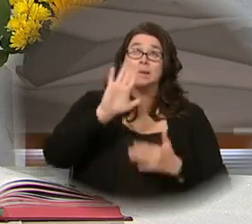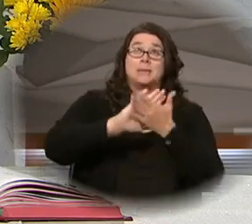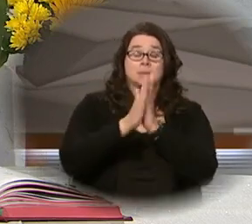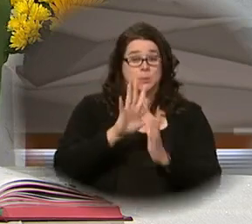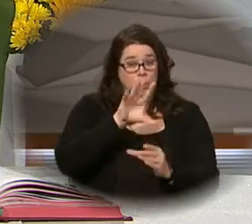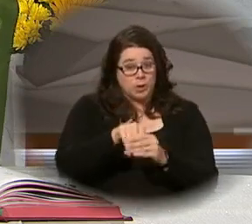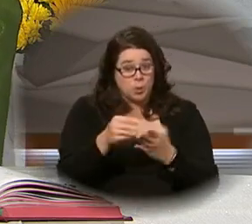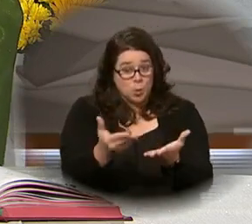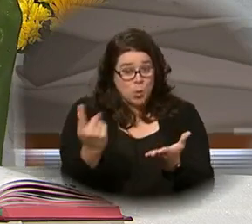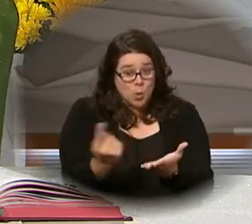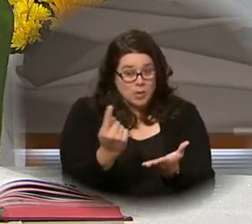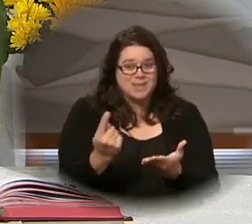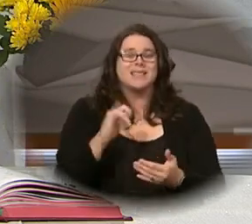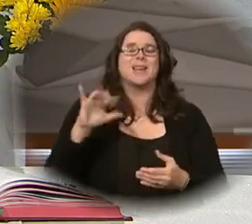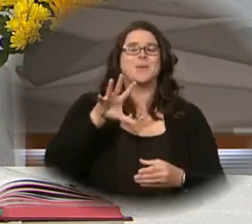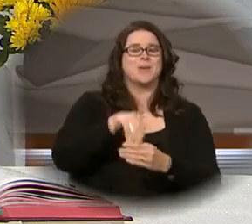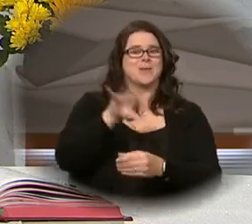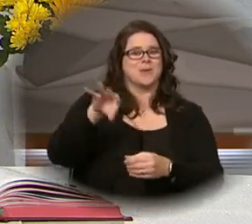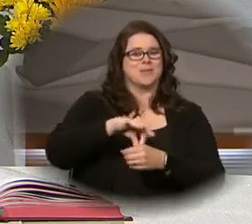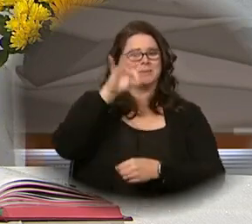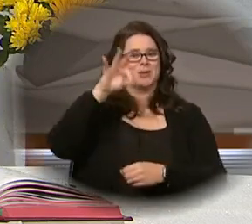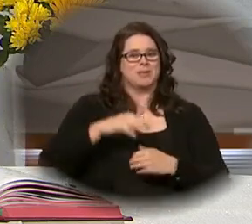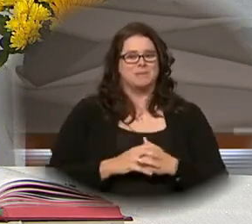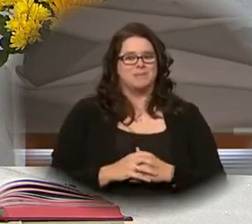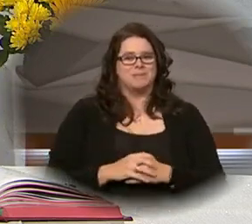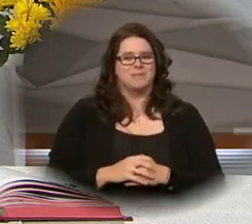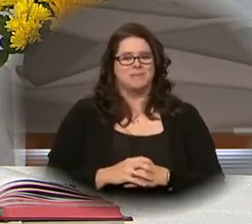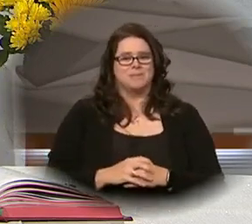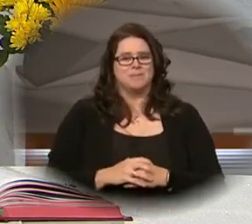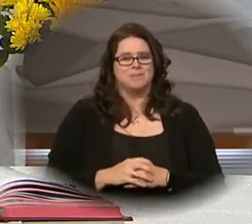of the Lord be with you always. And with your spirit.